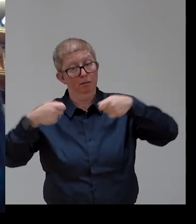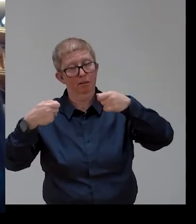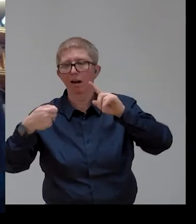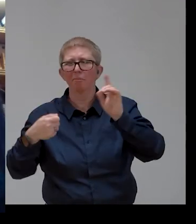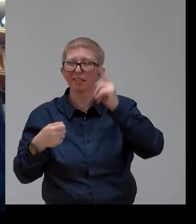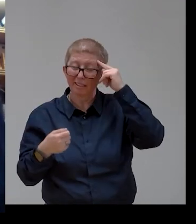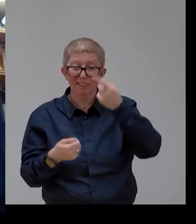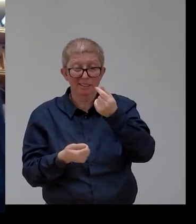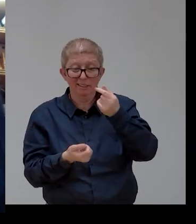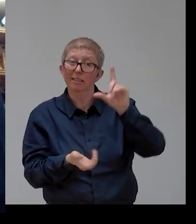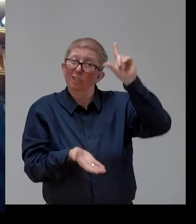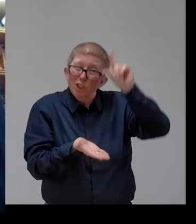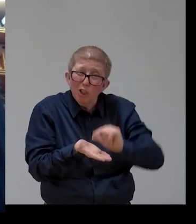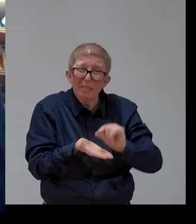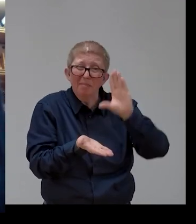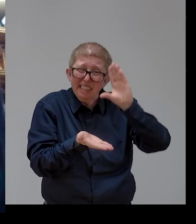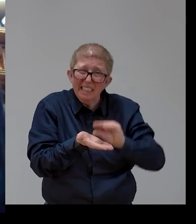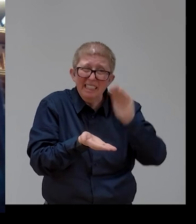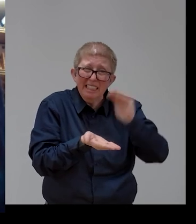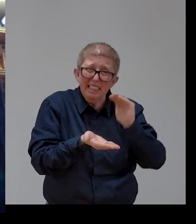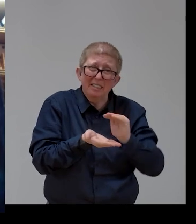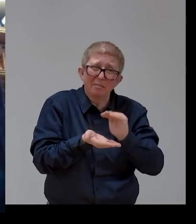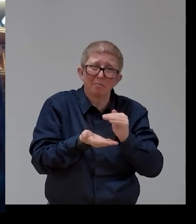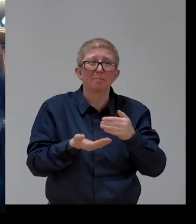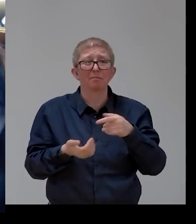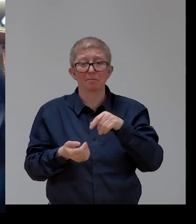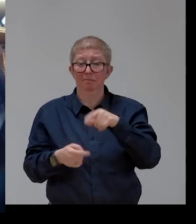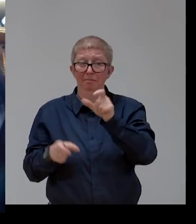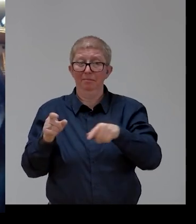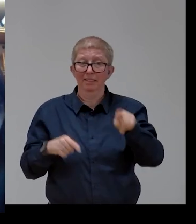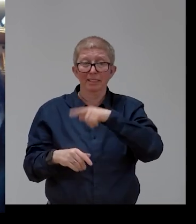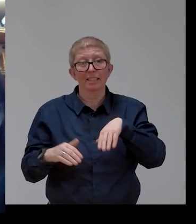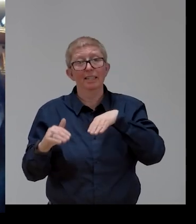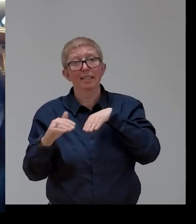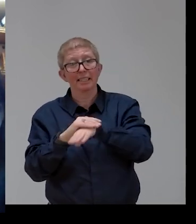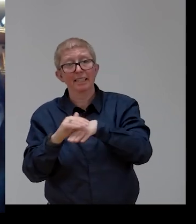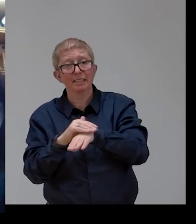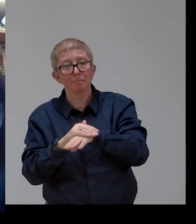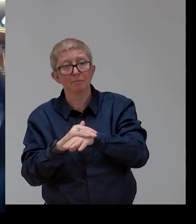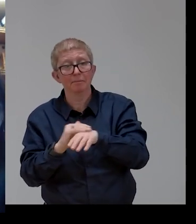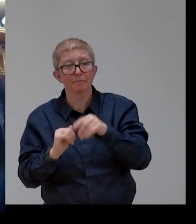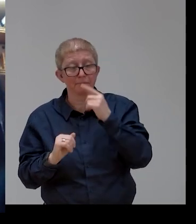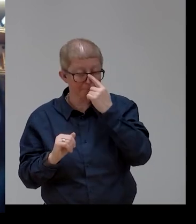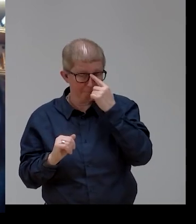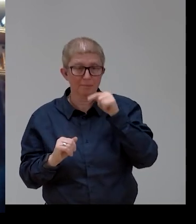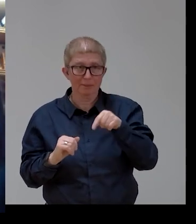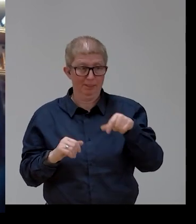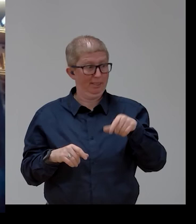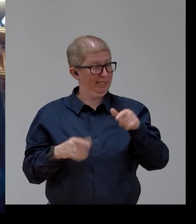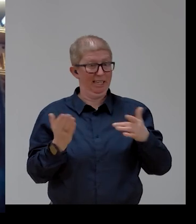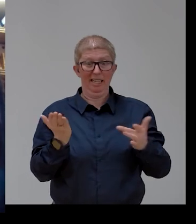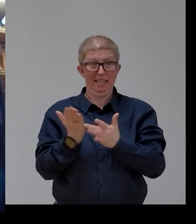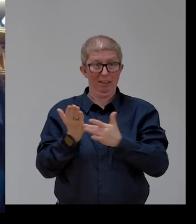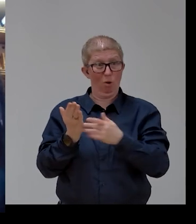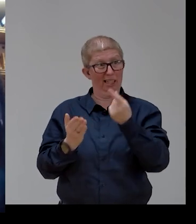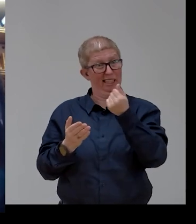best indicators that accessibility does not make the cost of technology increase, because, really,